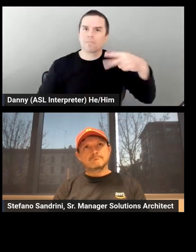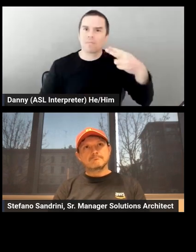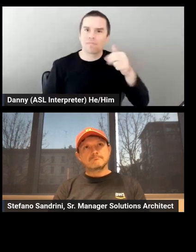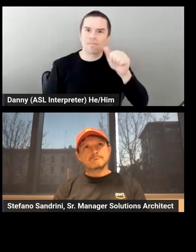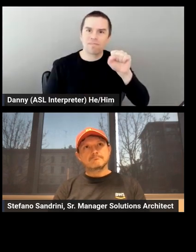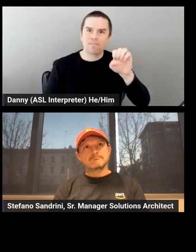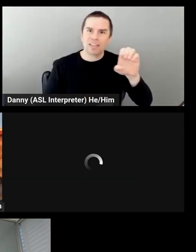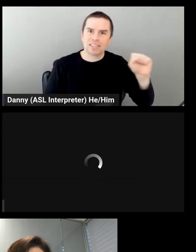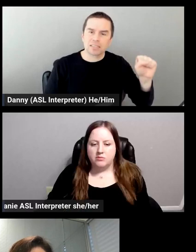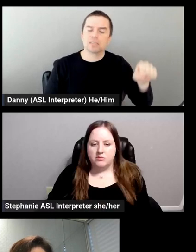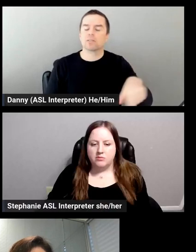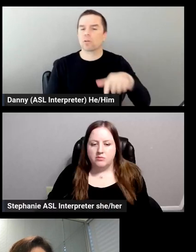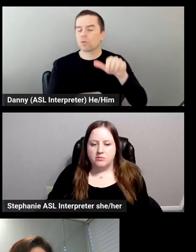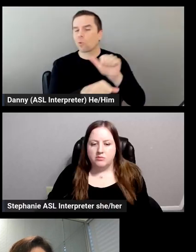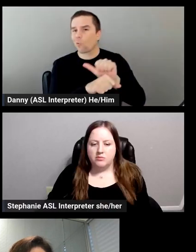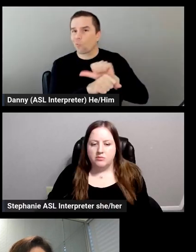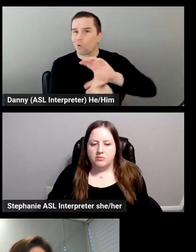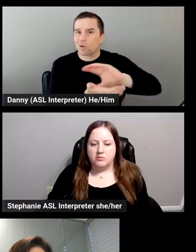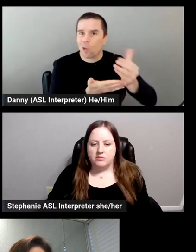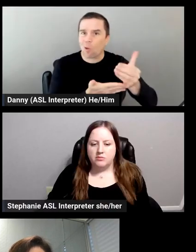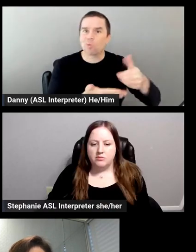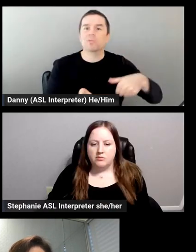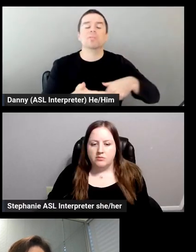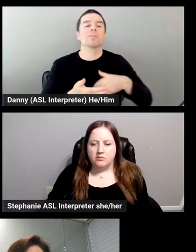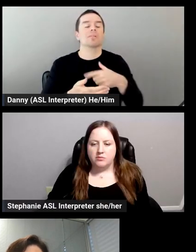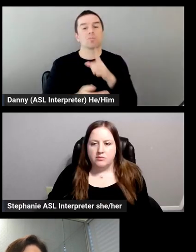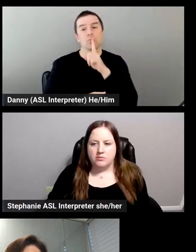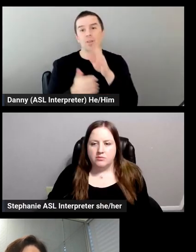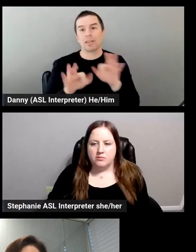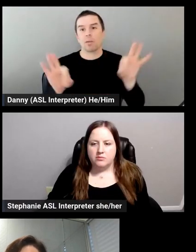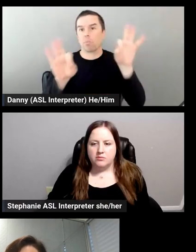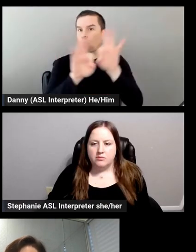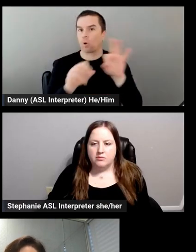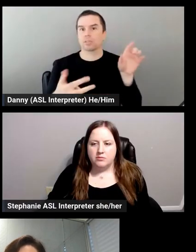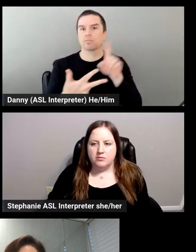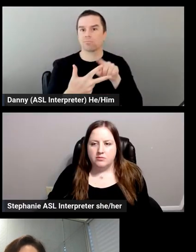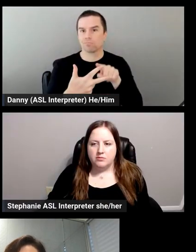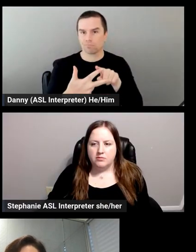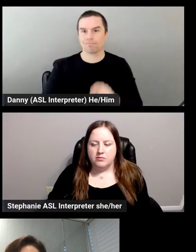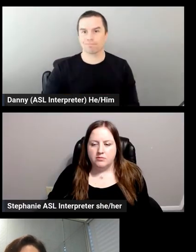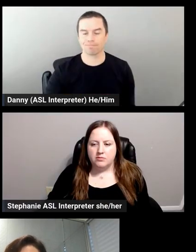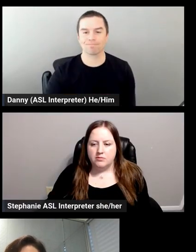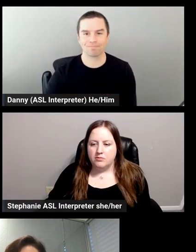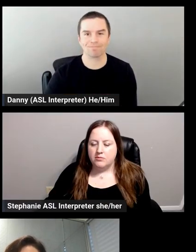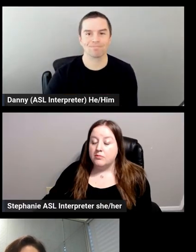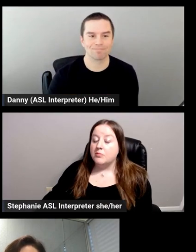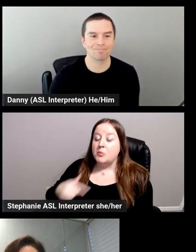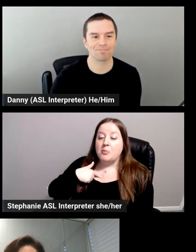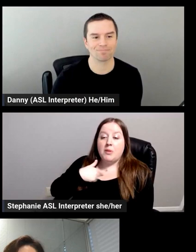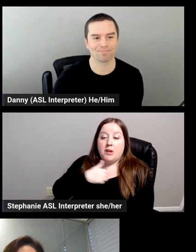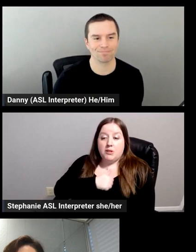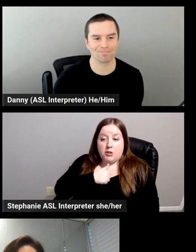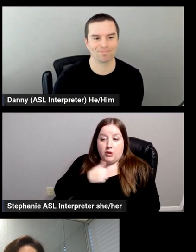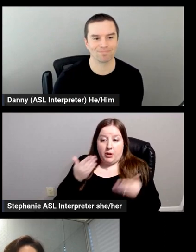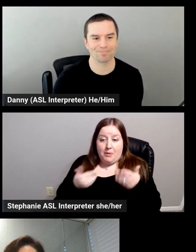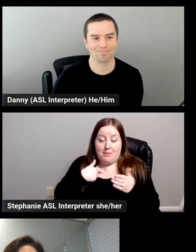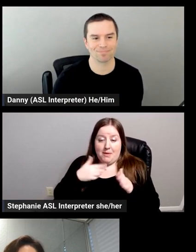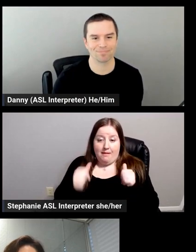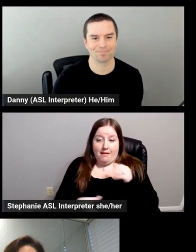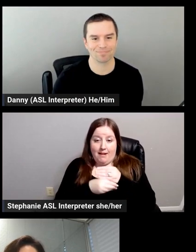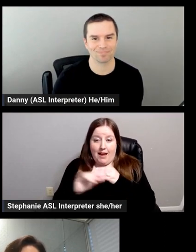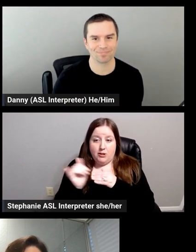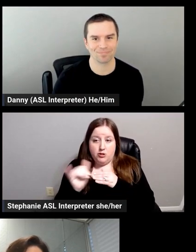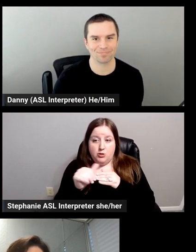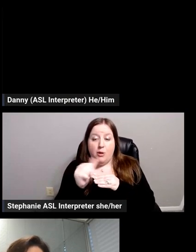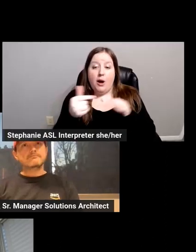really important consideration. Yeah. And Adrian, sorry, maybe I can also add to that, that another key component